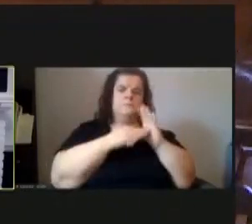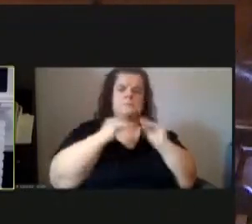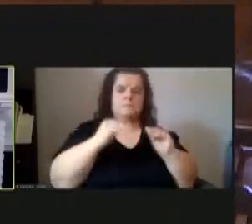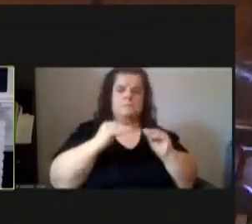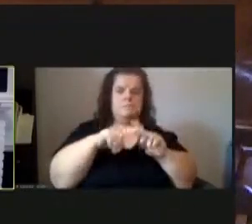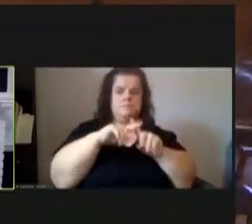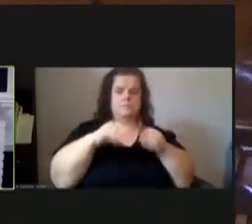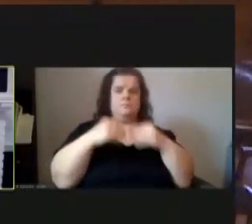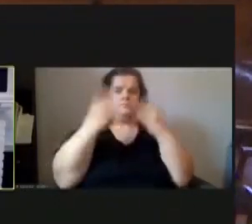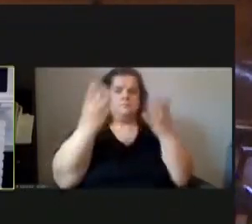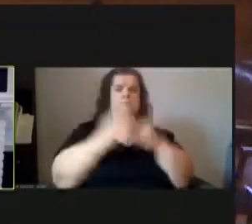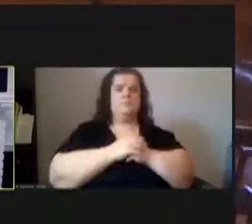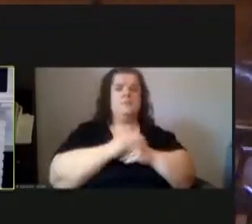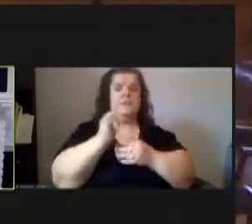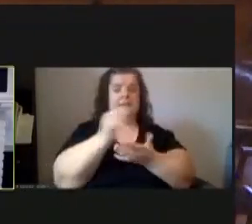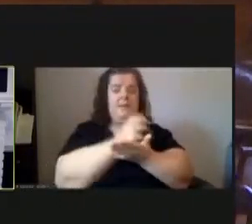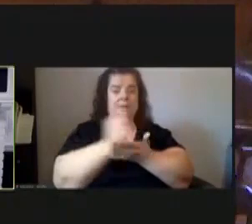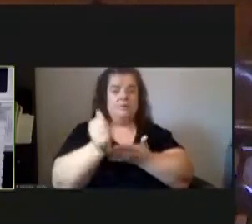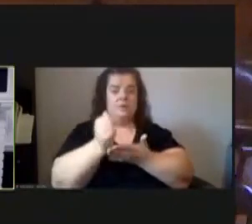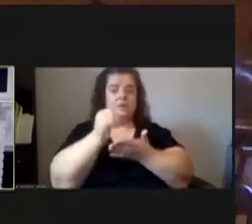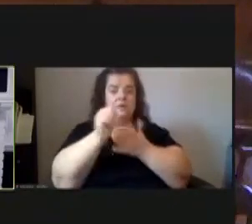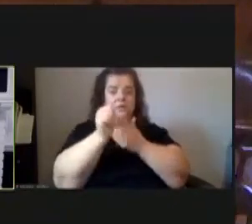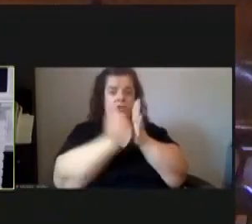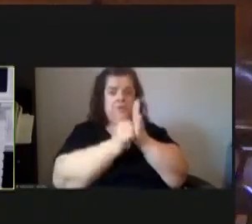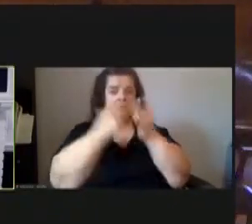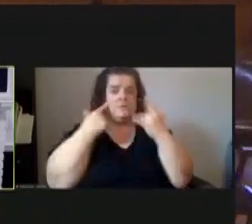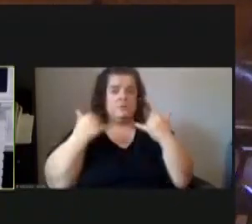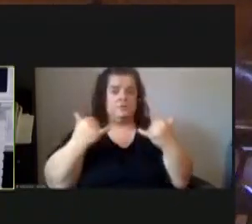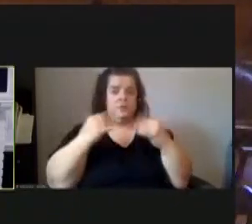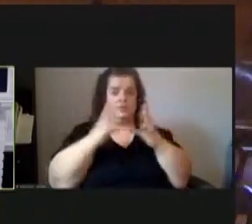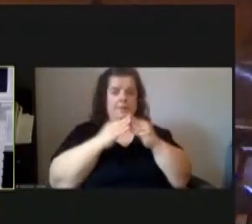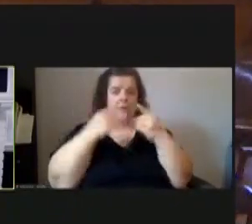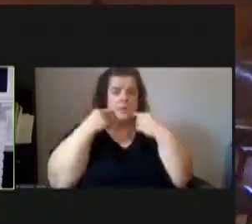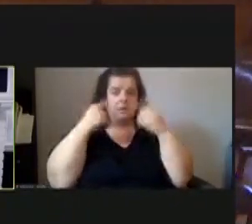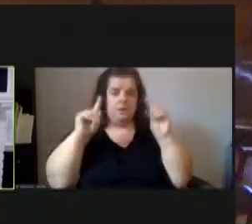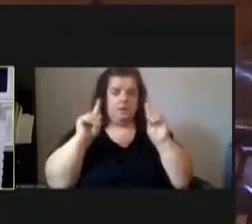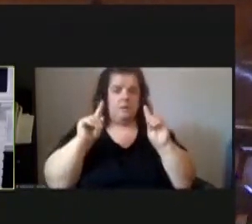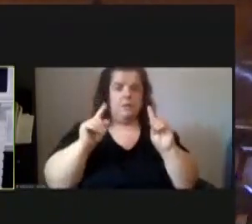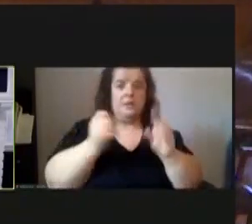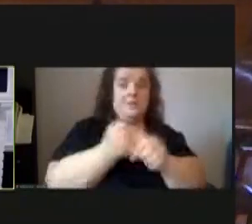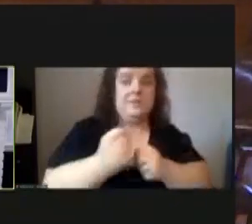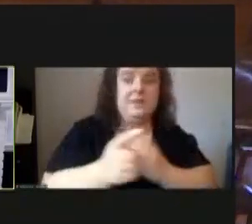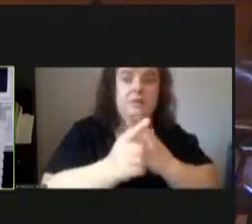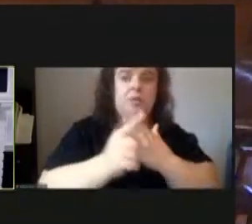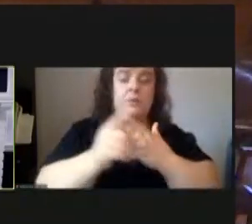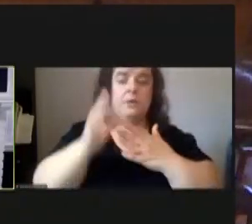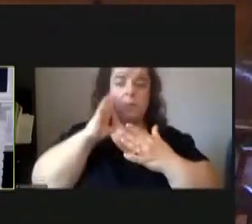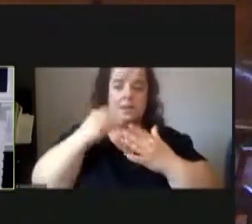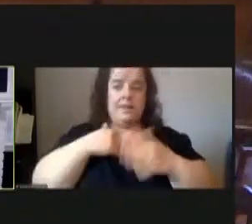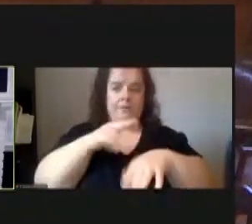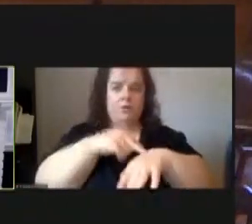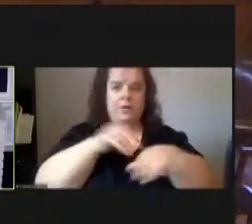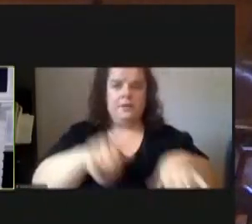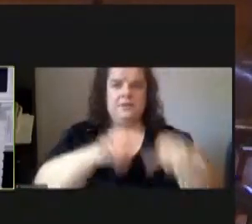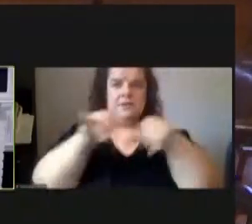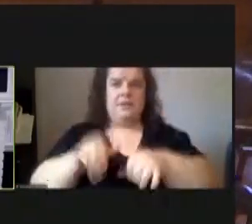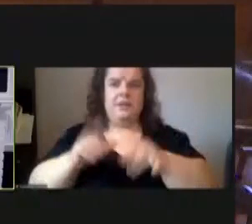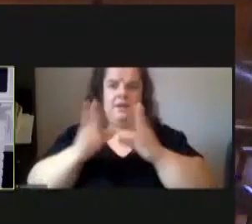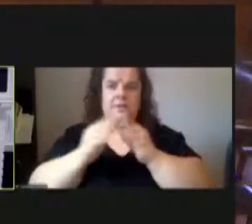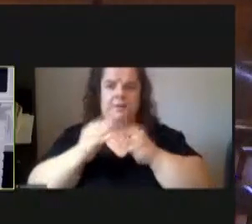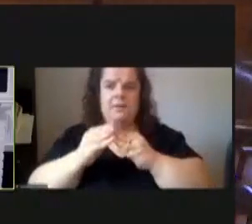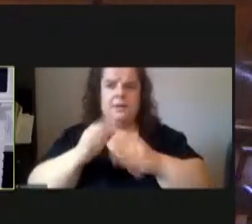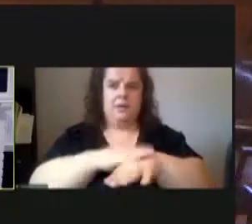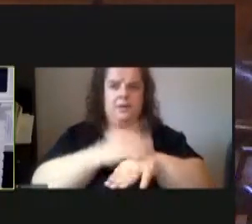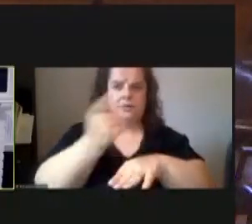the recommendation that does exhaust our agenda our meeting announcements are that next week council will hold our regular and standing committee meetings on tuesday